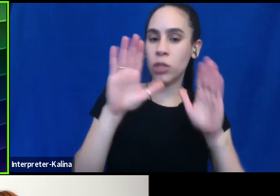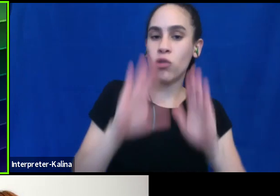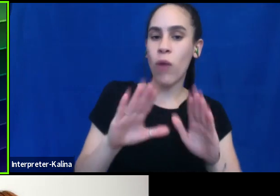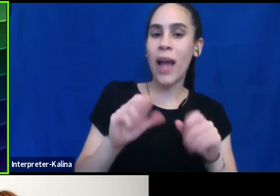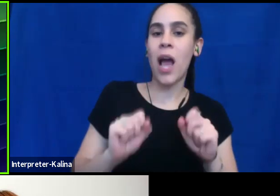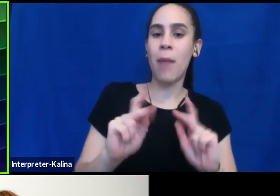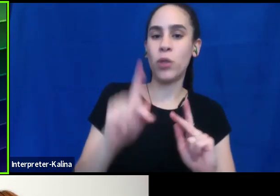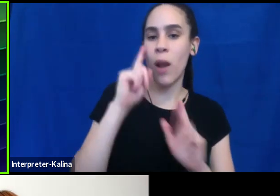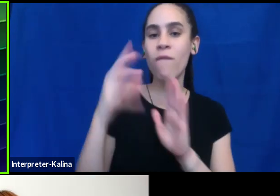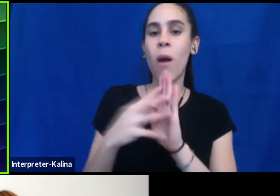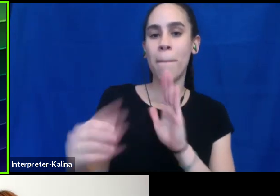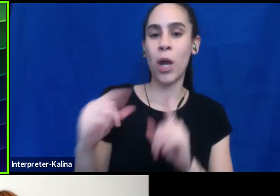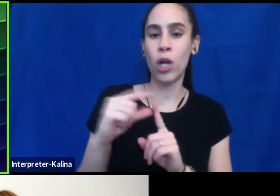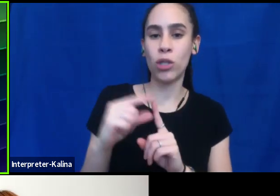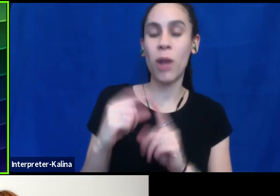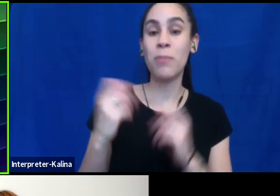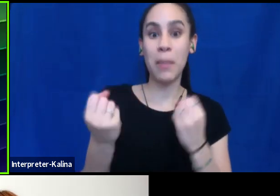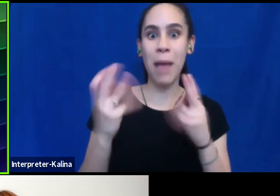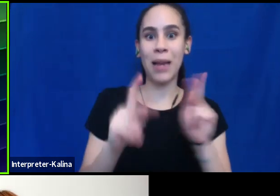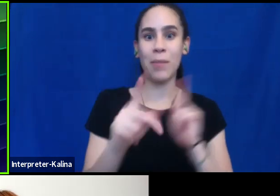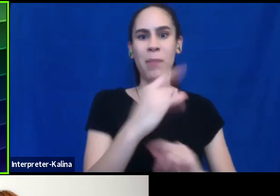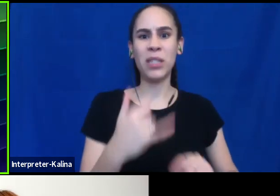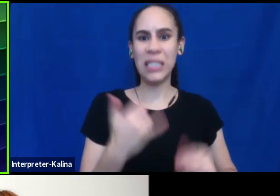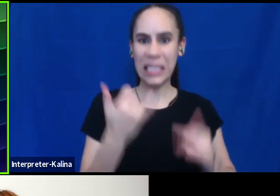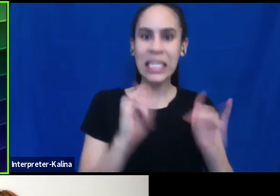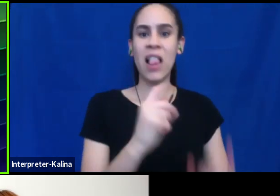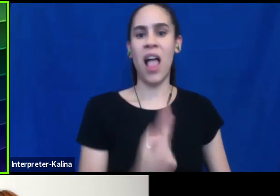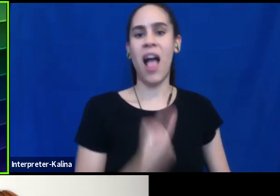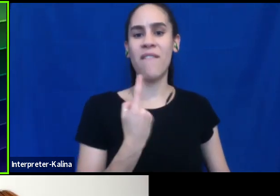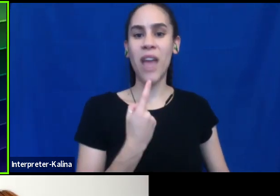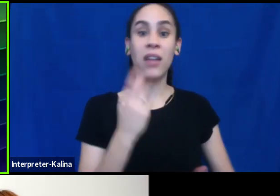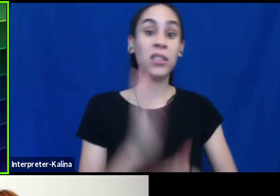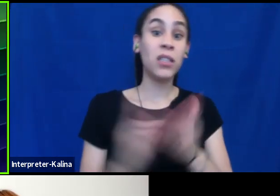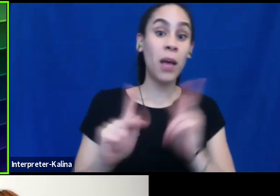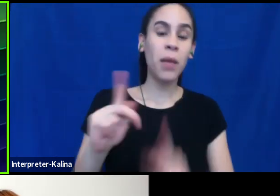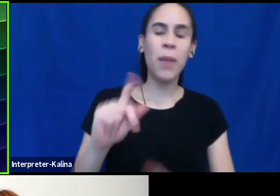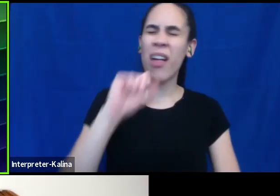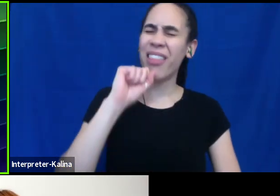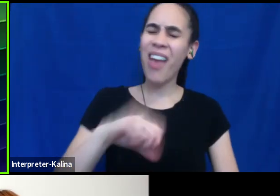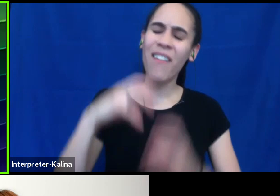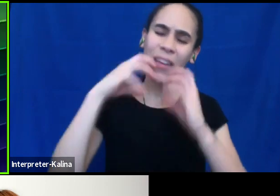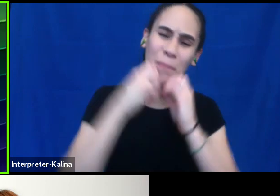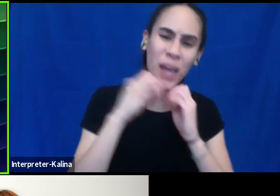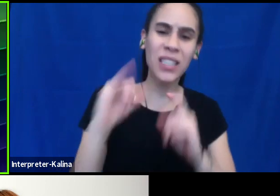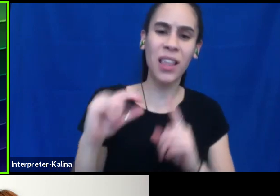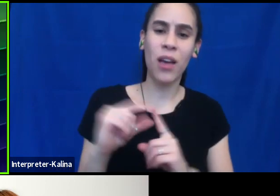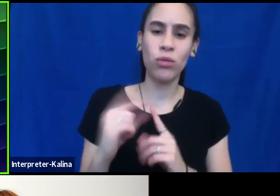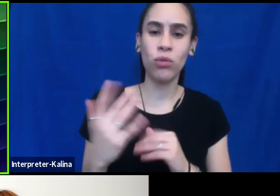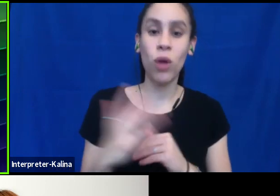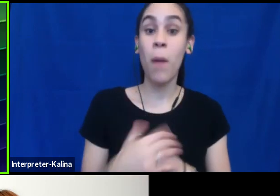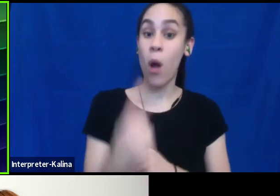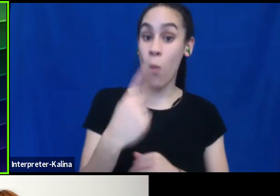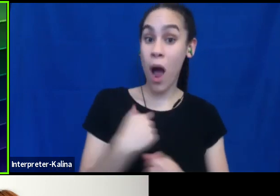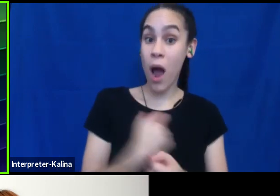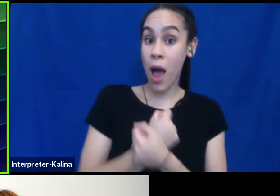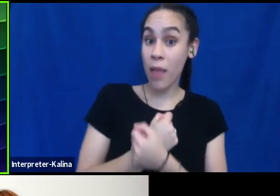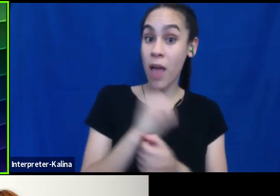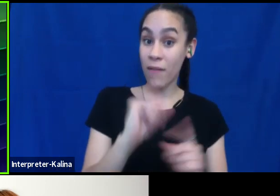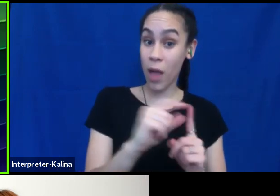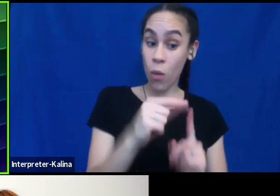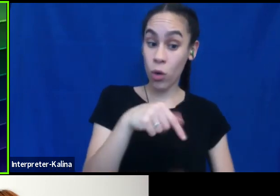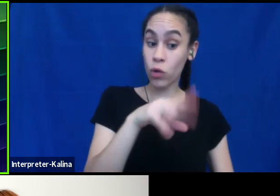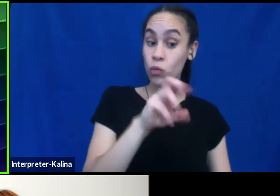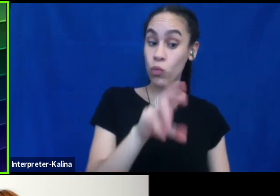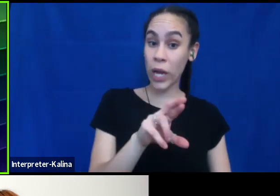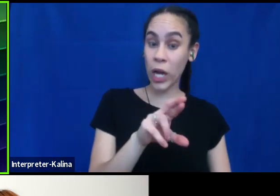a lot of people who are very offended by it, um, and others who just love it and embrace it. Um, I mean, one of the things I love about the word queer is that it really,